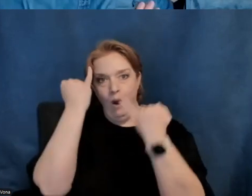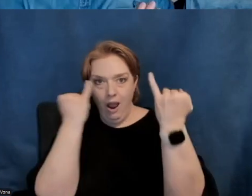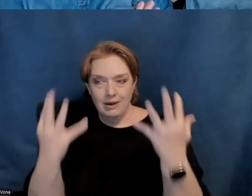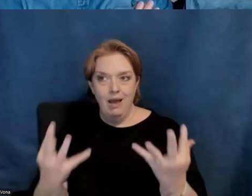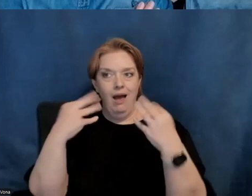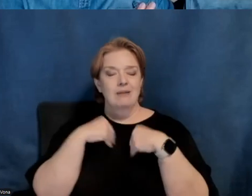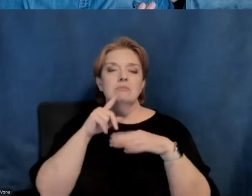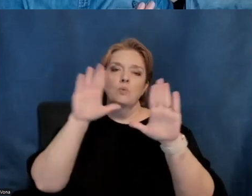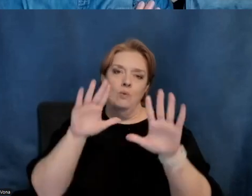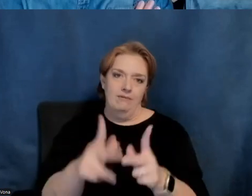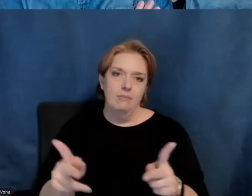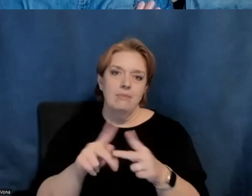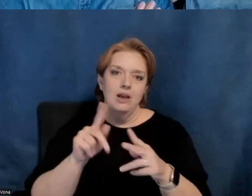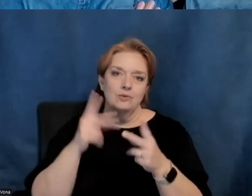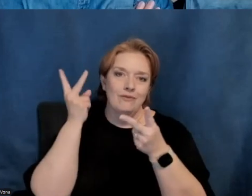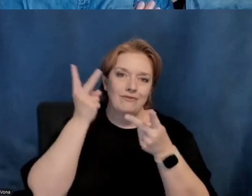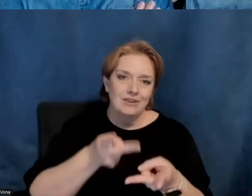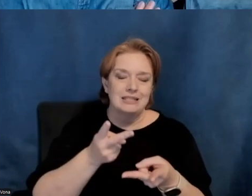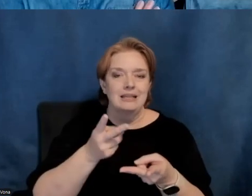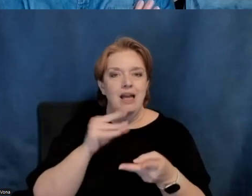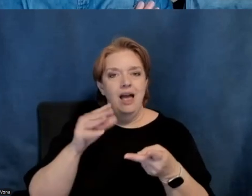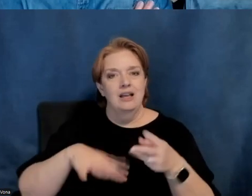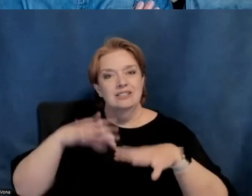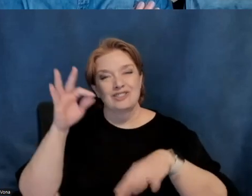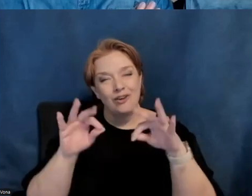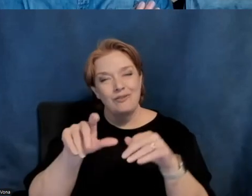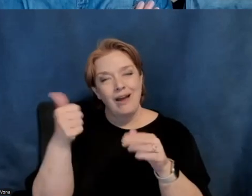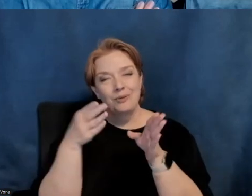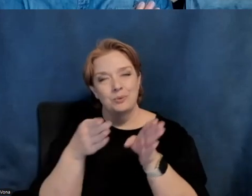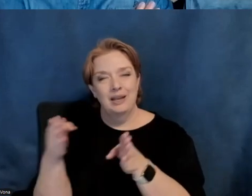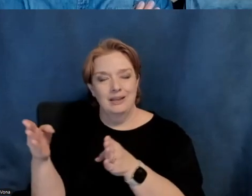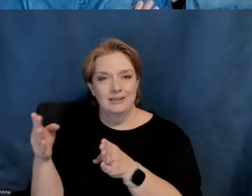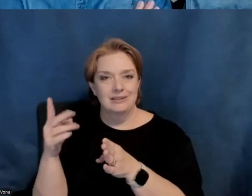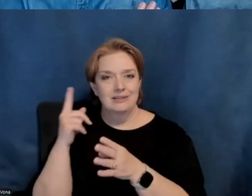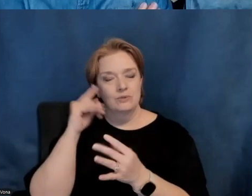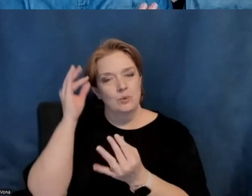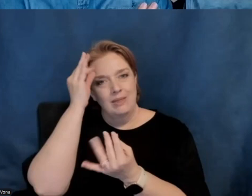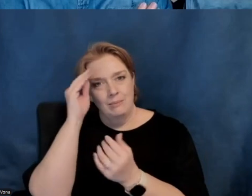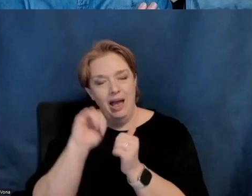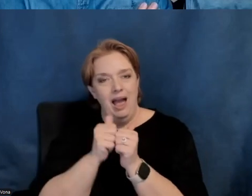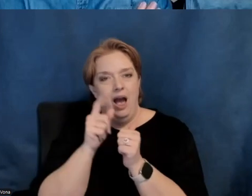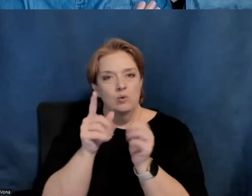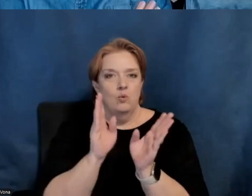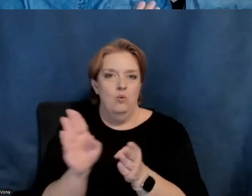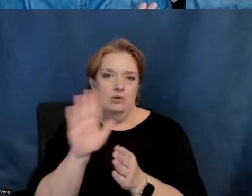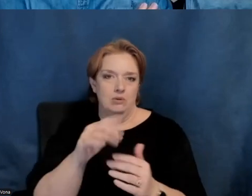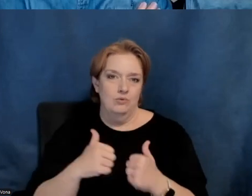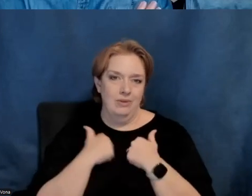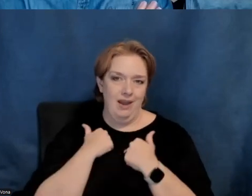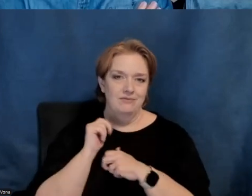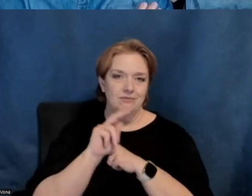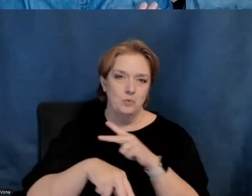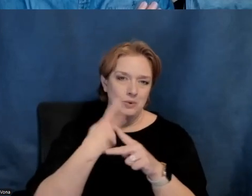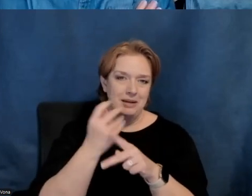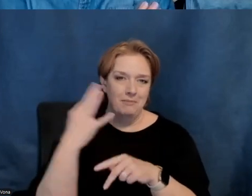wonderful place to visit and discover, um, alternative ways of thinking about how you organize your life and what kind of experiences